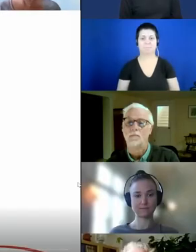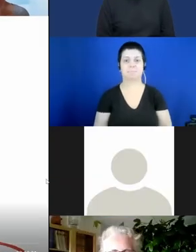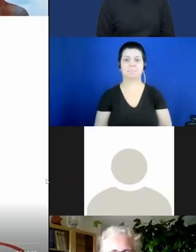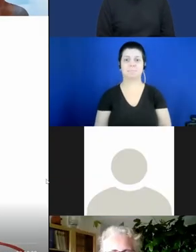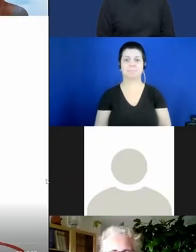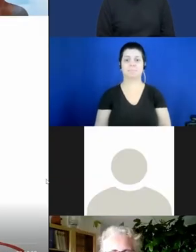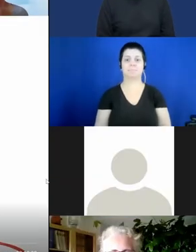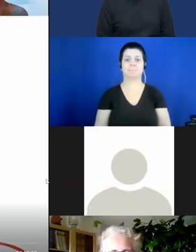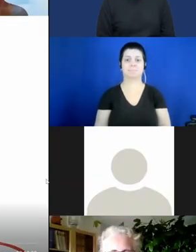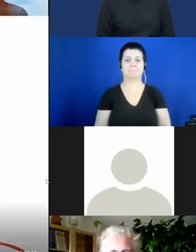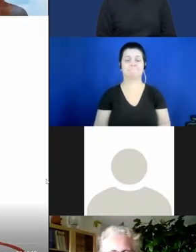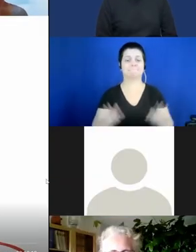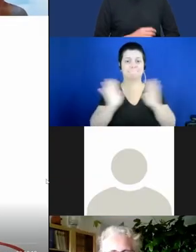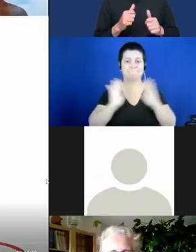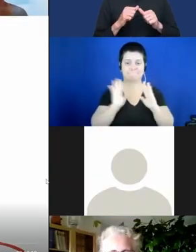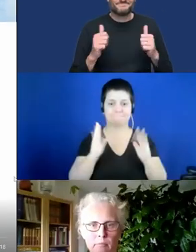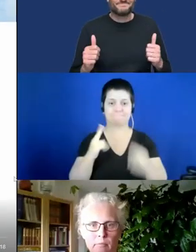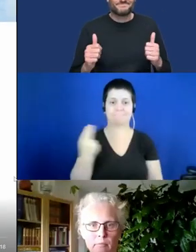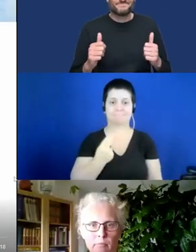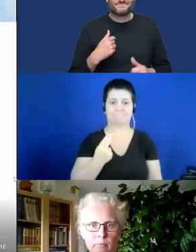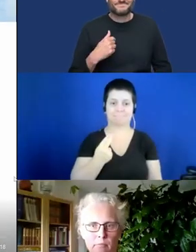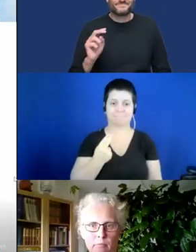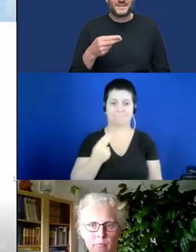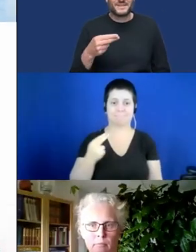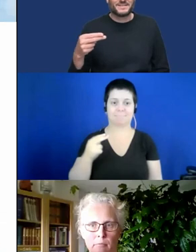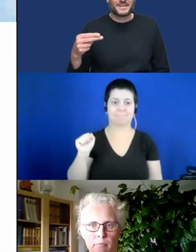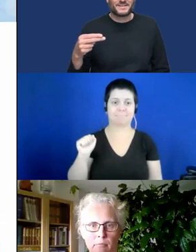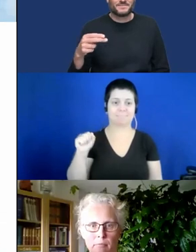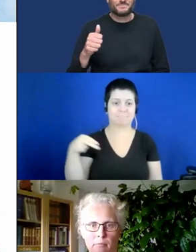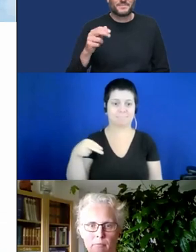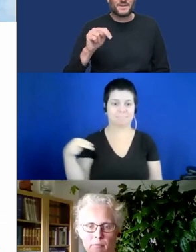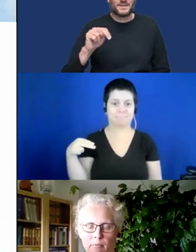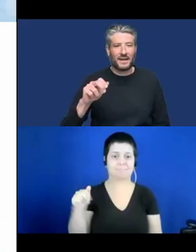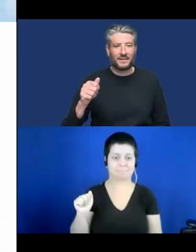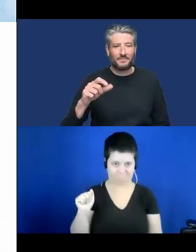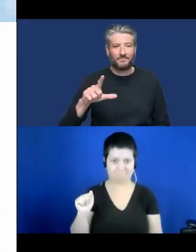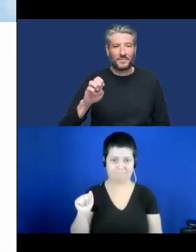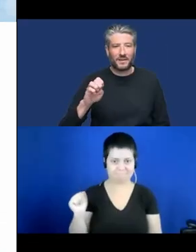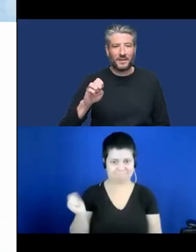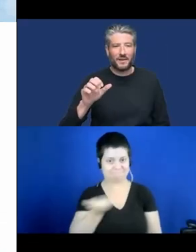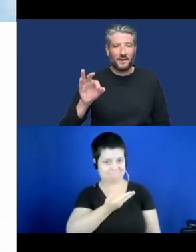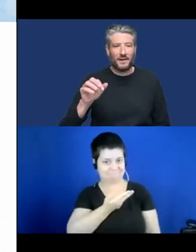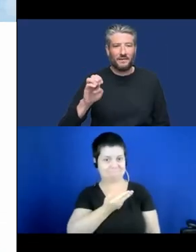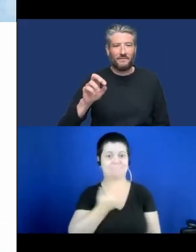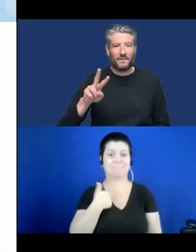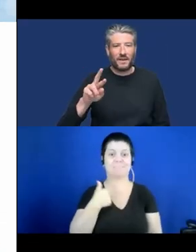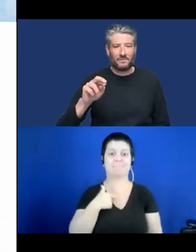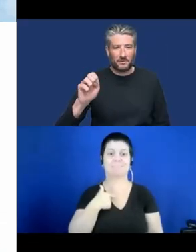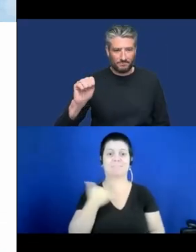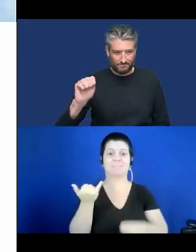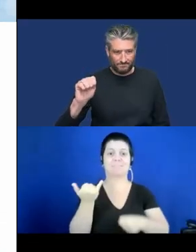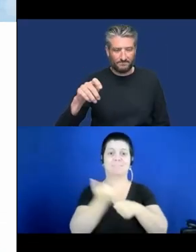Hello, my name is Anna Lefebvre Skjöldebrandt. I am the chief executive of Swedish